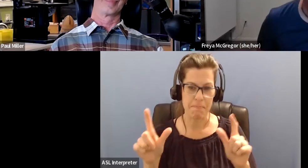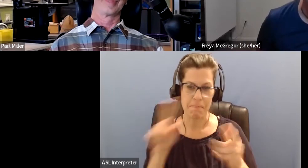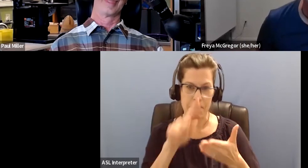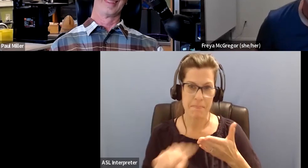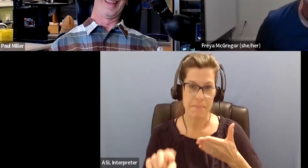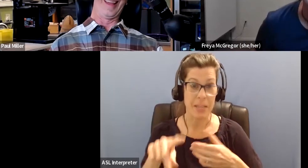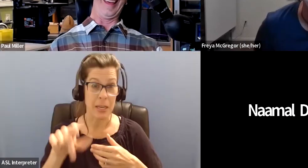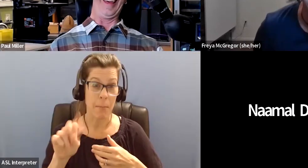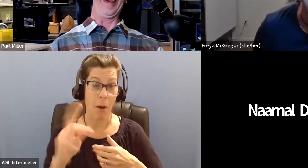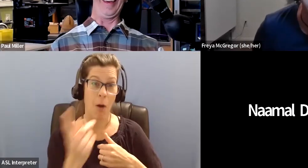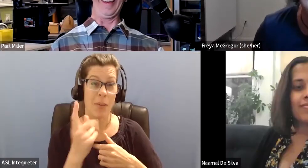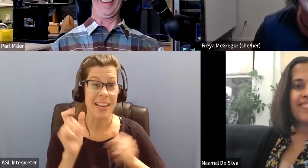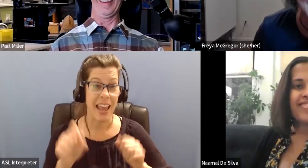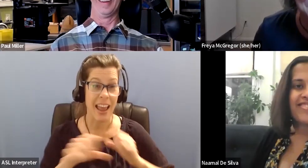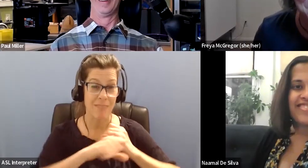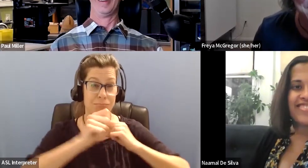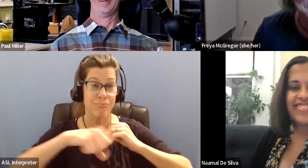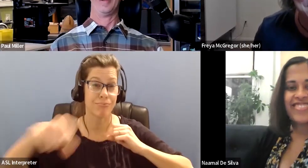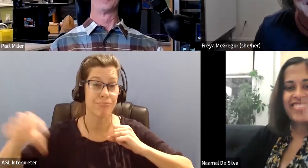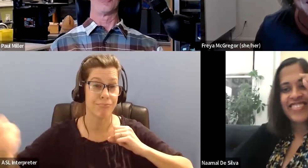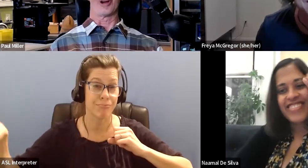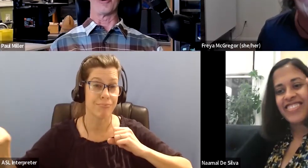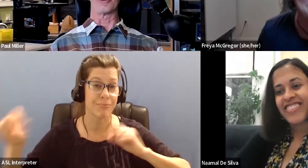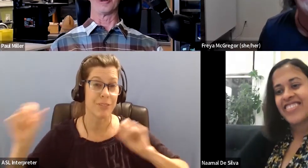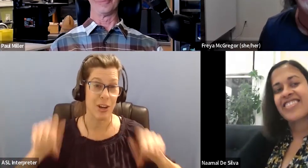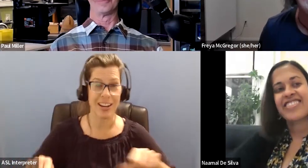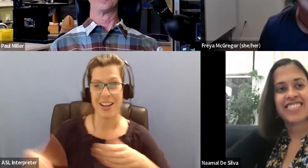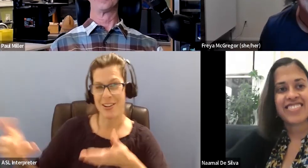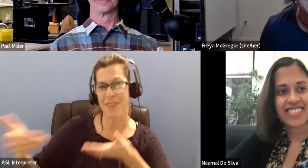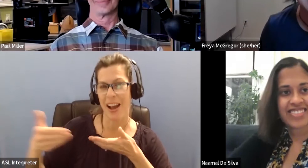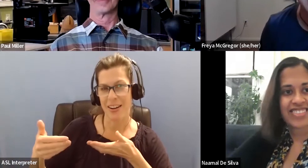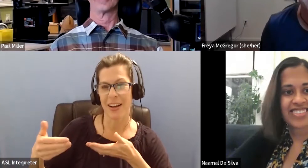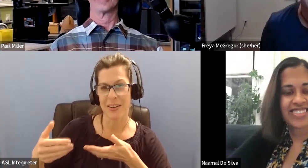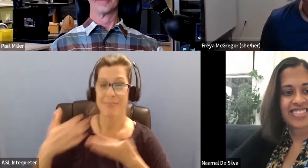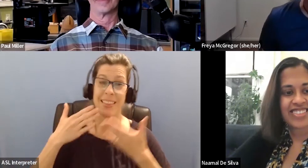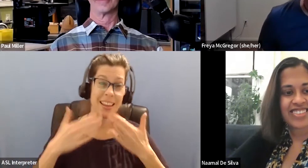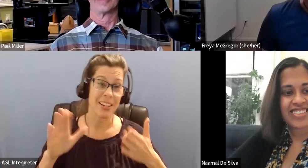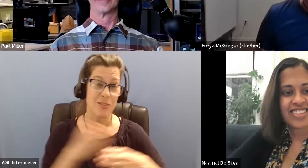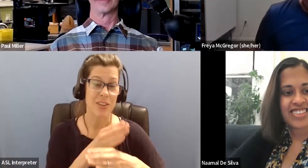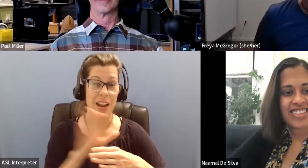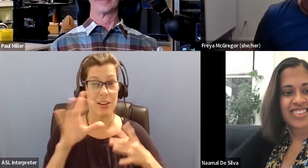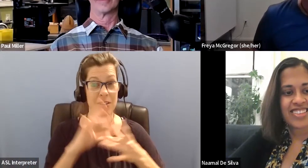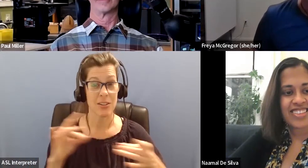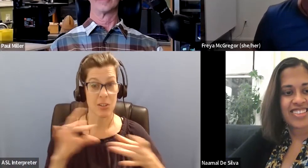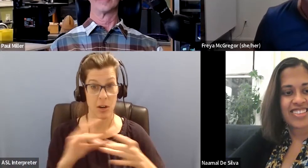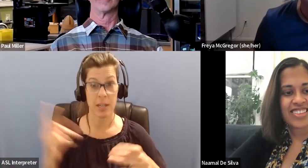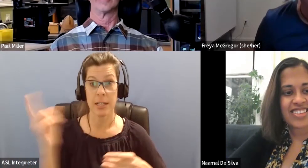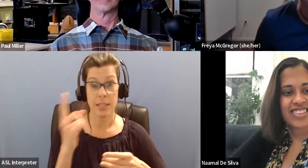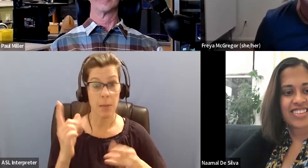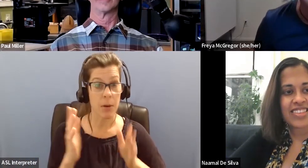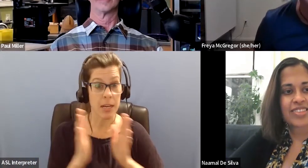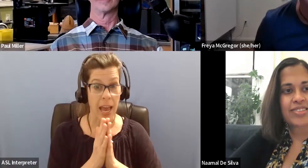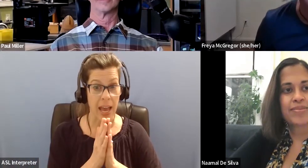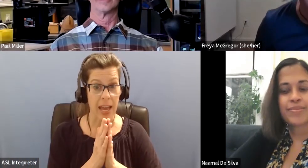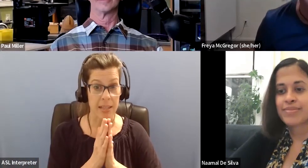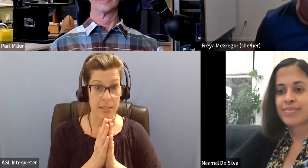could talk all day about this stuff. Thank you for sharing your story. And, um, someone did ask where the all-terrain